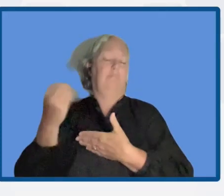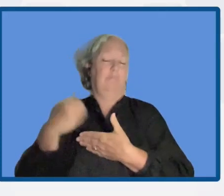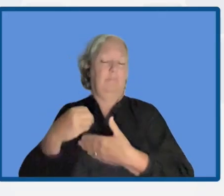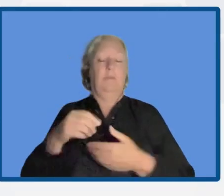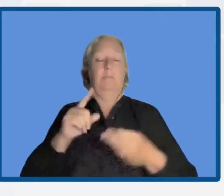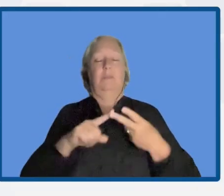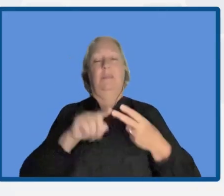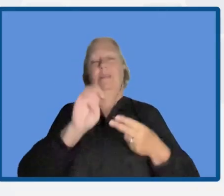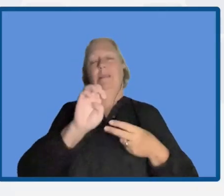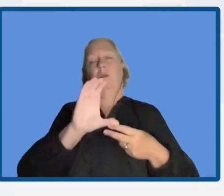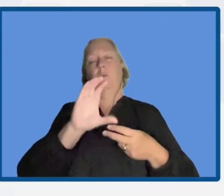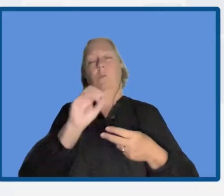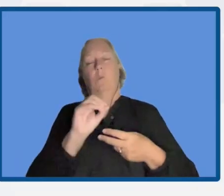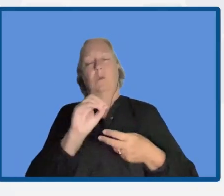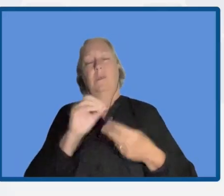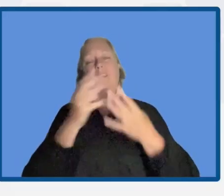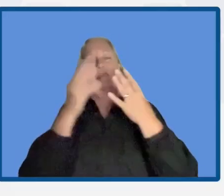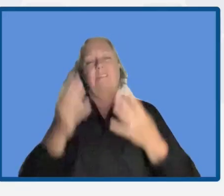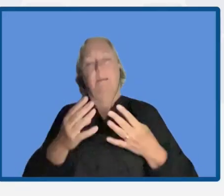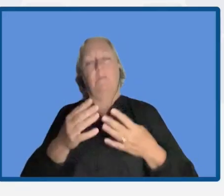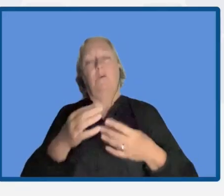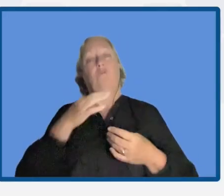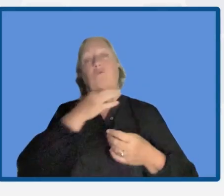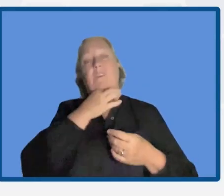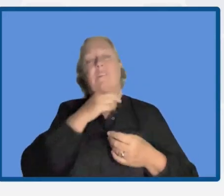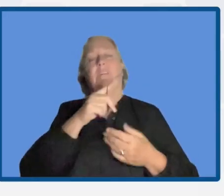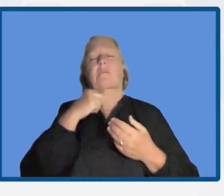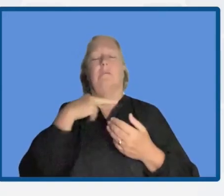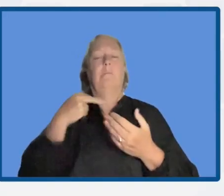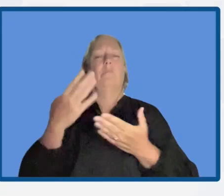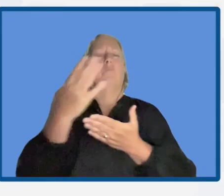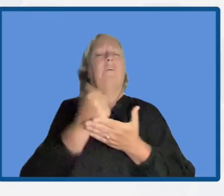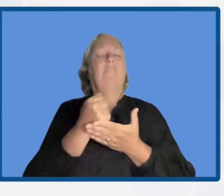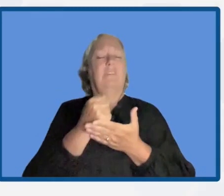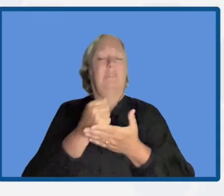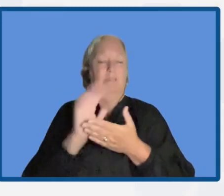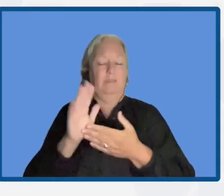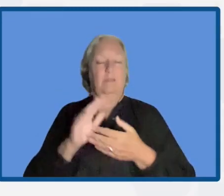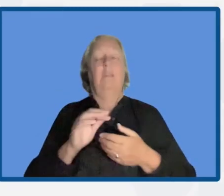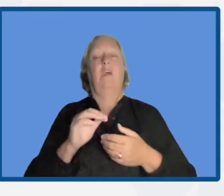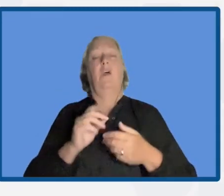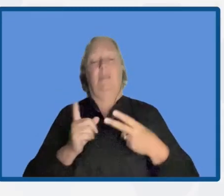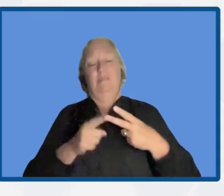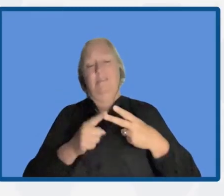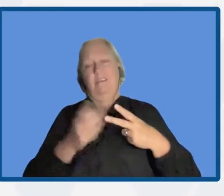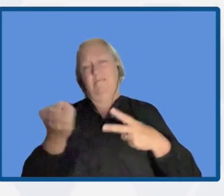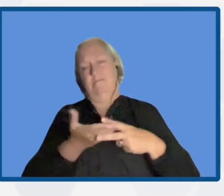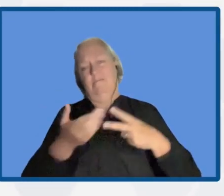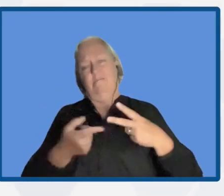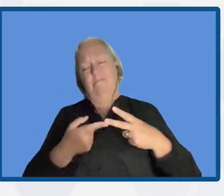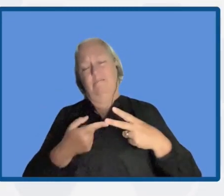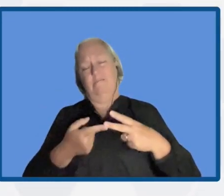in the risk profiles of communities. A second element, I believe, could be to